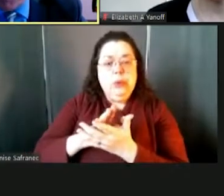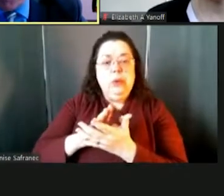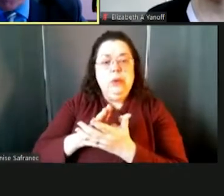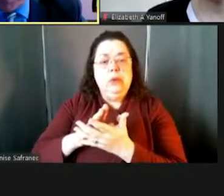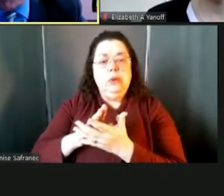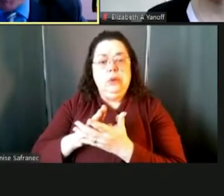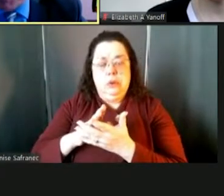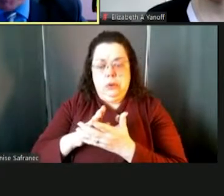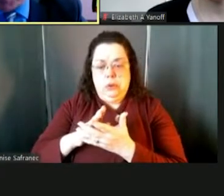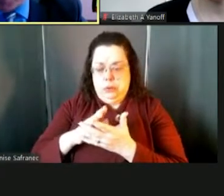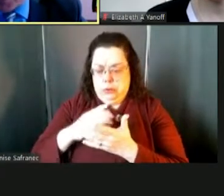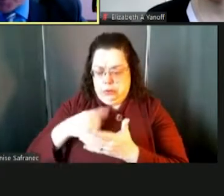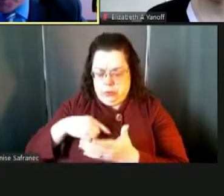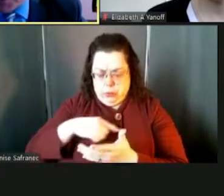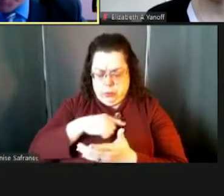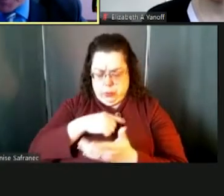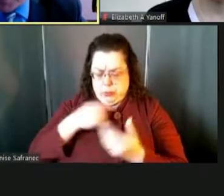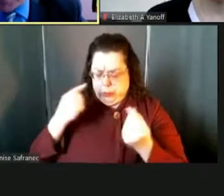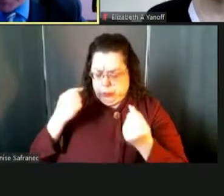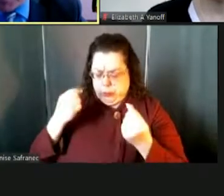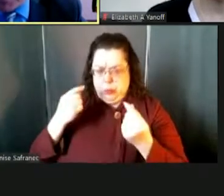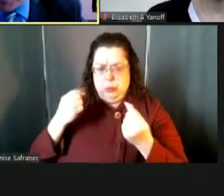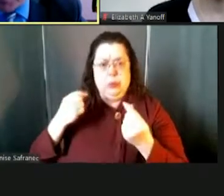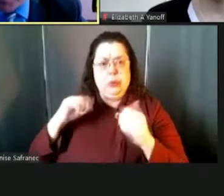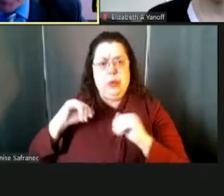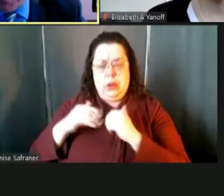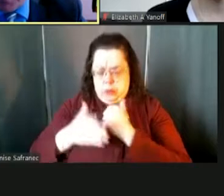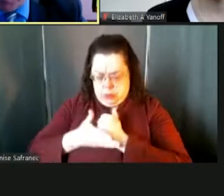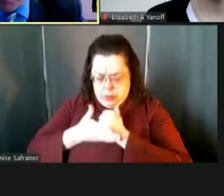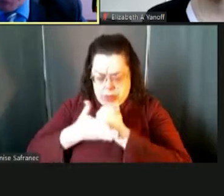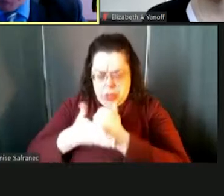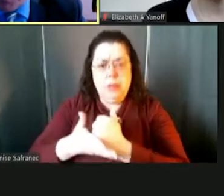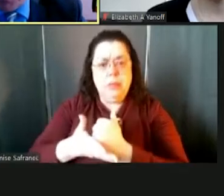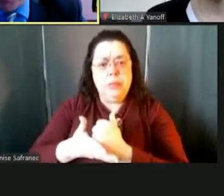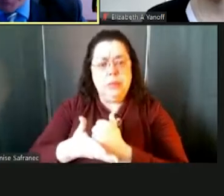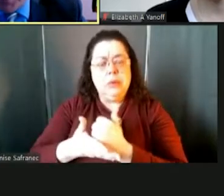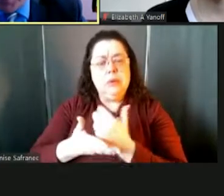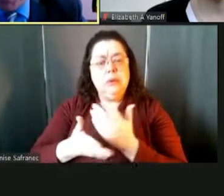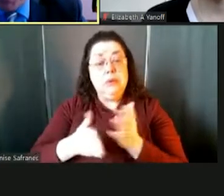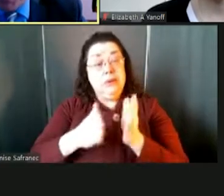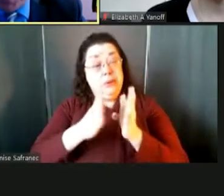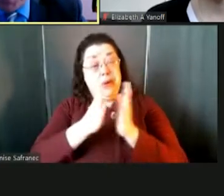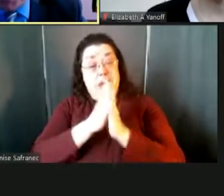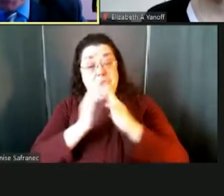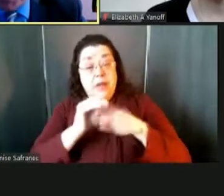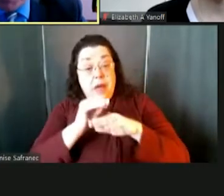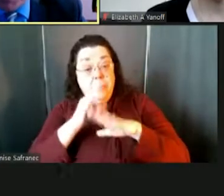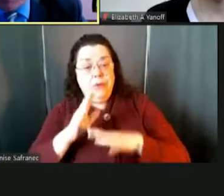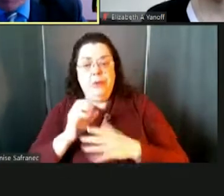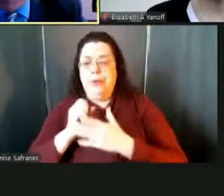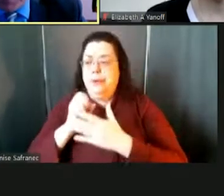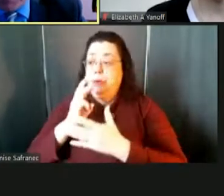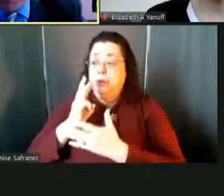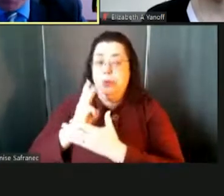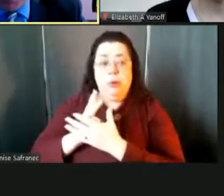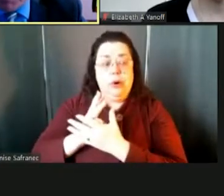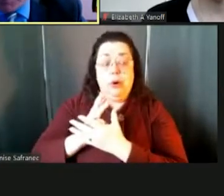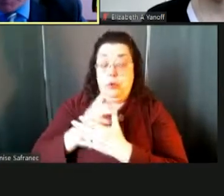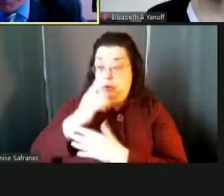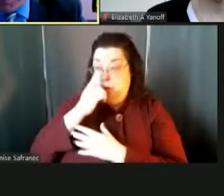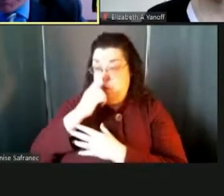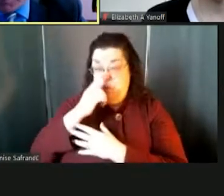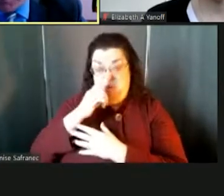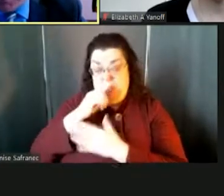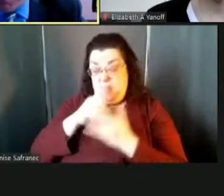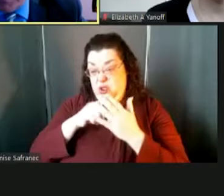both in the classroom and through our social workers and our counselors to intervene in situations that would help students